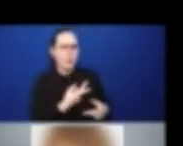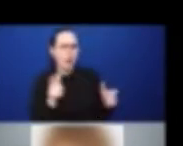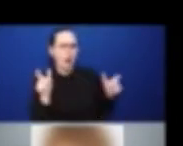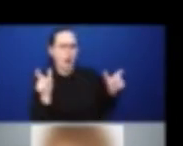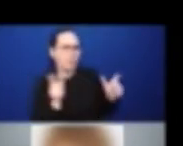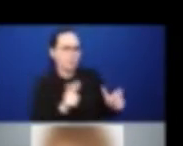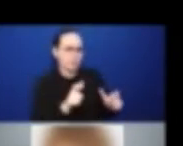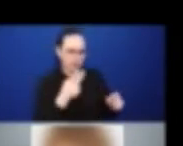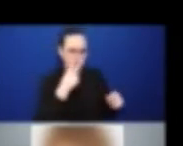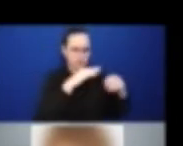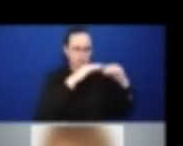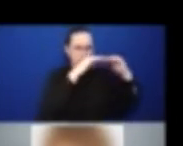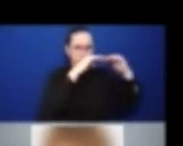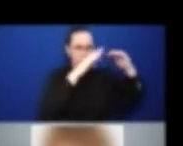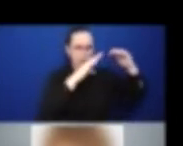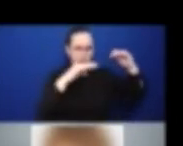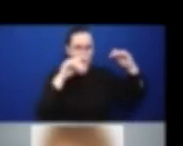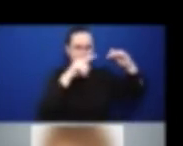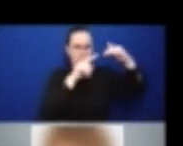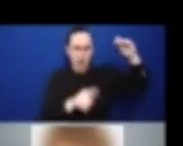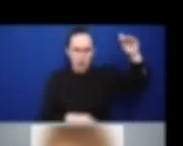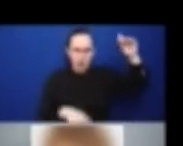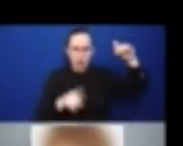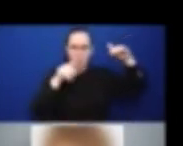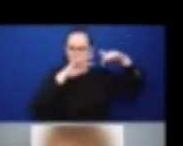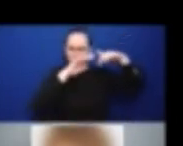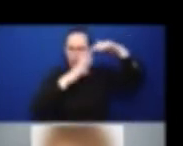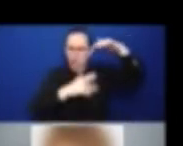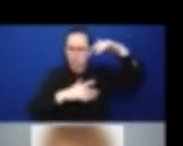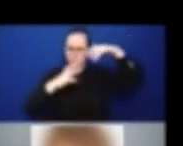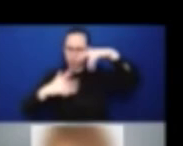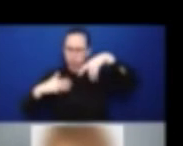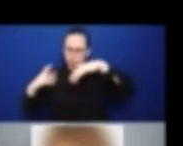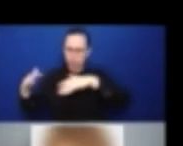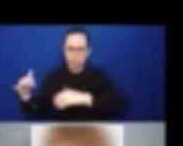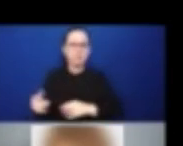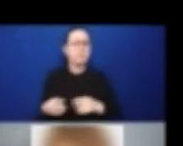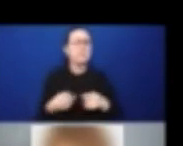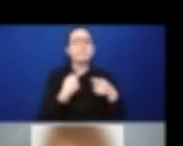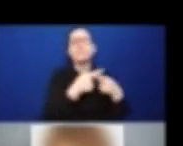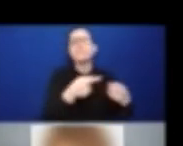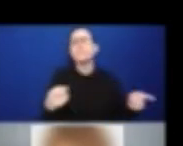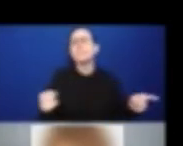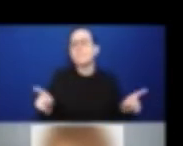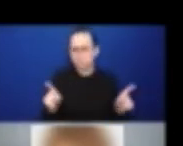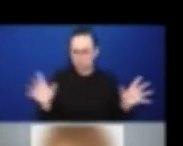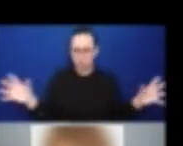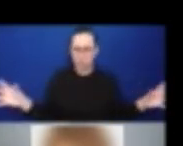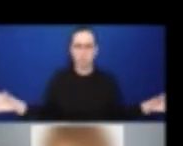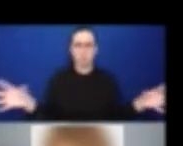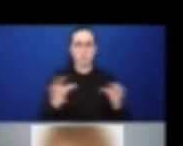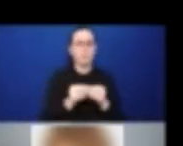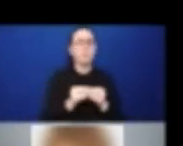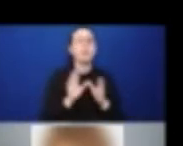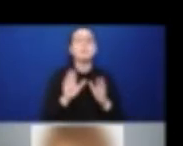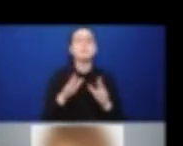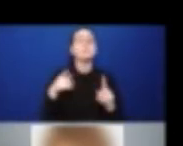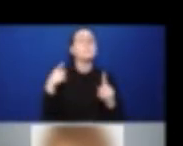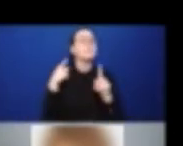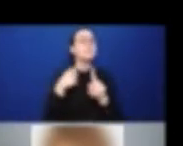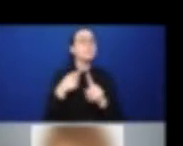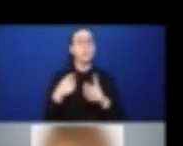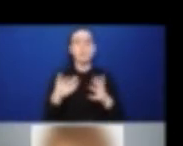up of various measures, but it gives you an illustration of the extent to which countries implemented measures like mandatory